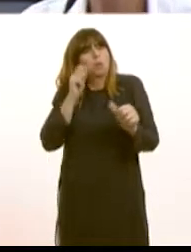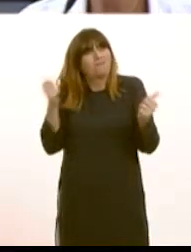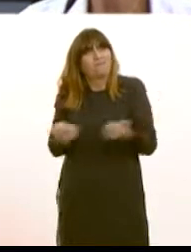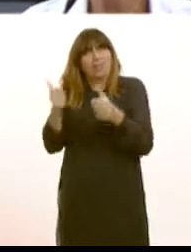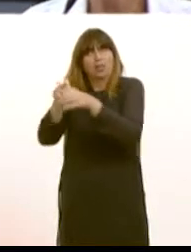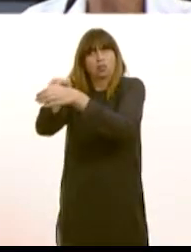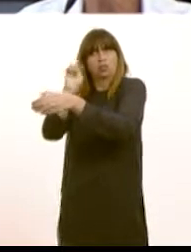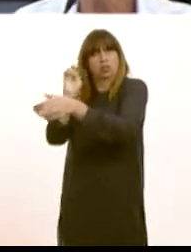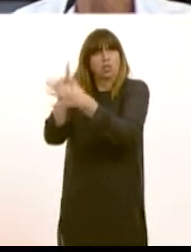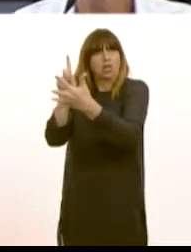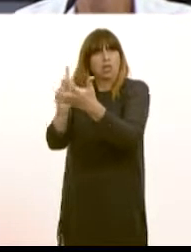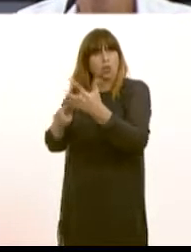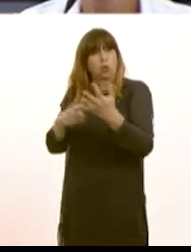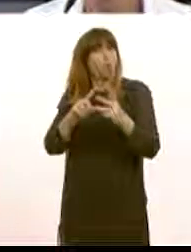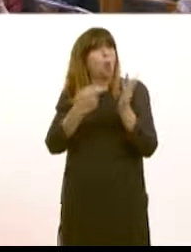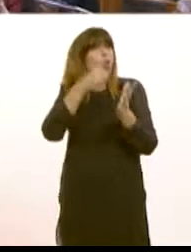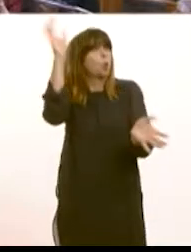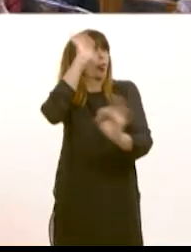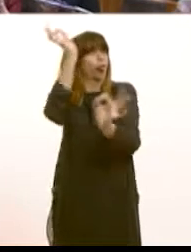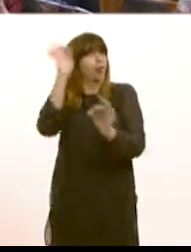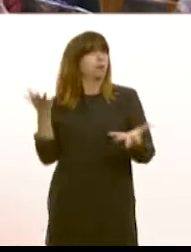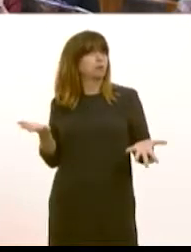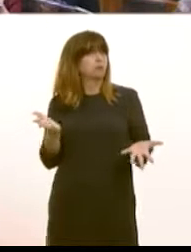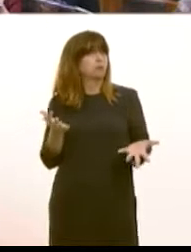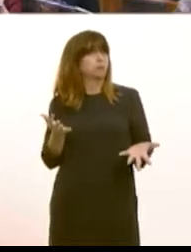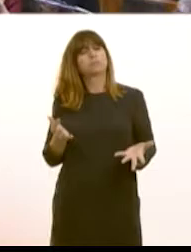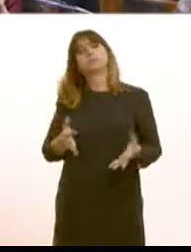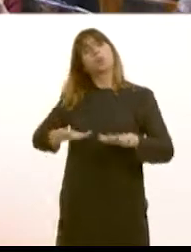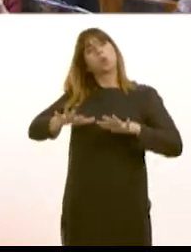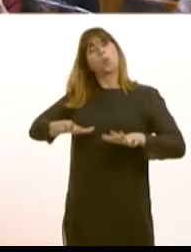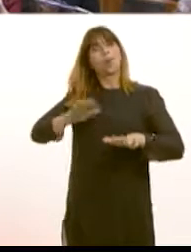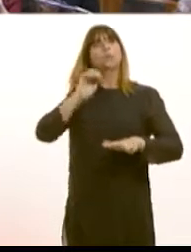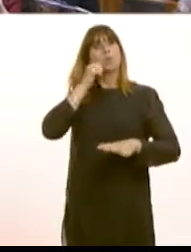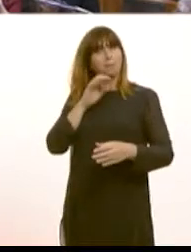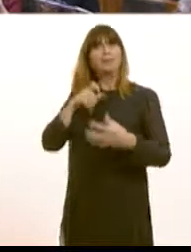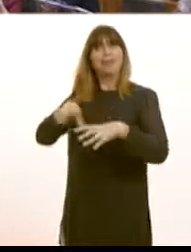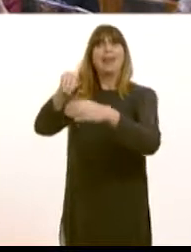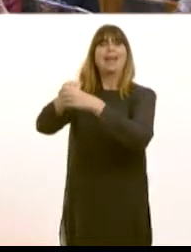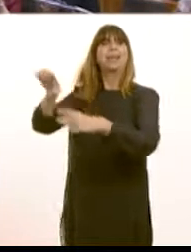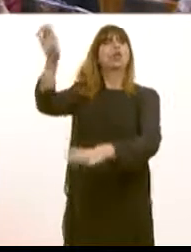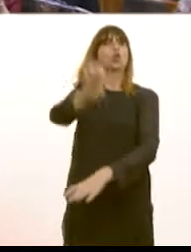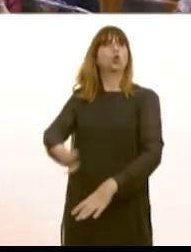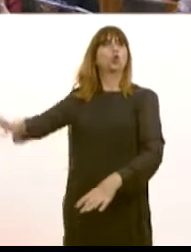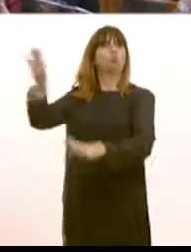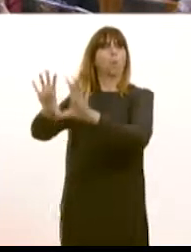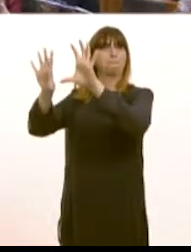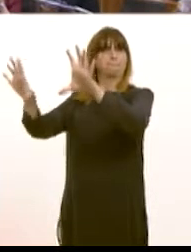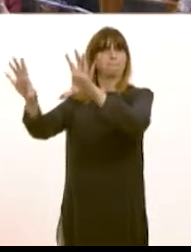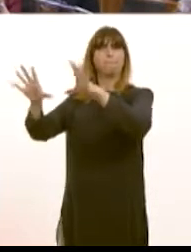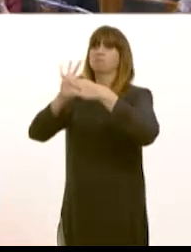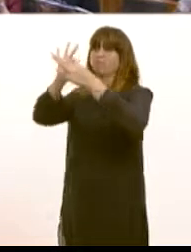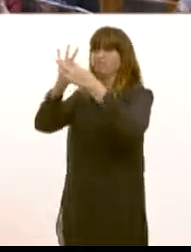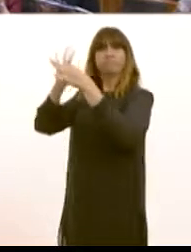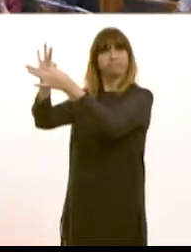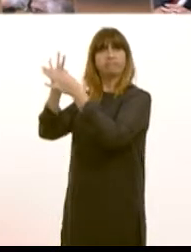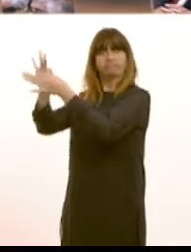leave the European Union or don't you have one? Well, it'll be a Wales of course that is still very much part of Europe, Wales that looks outward. And continues to